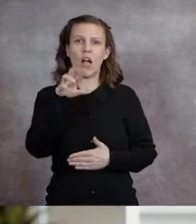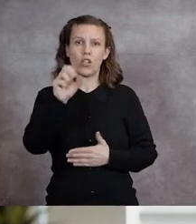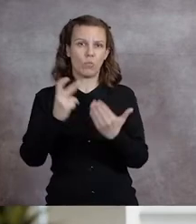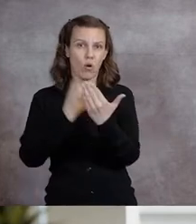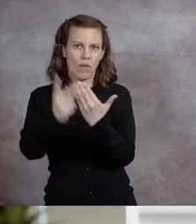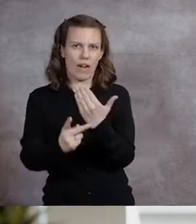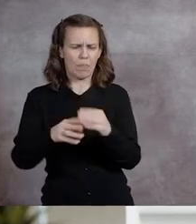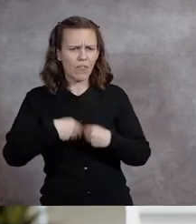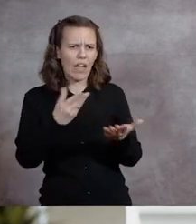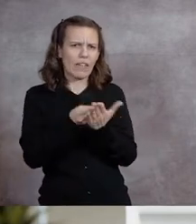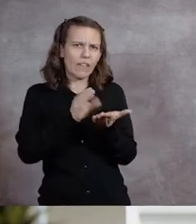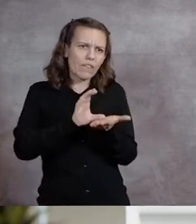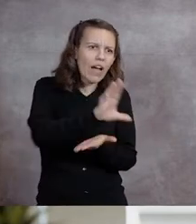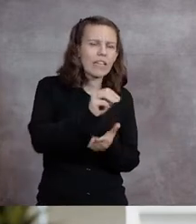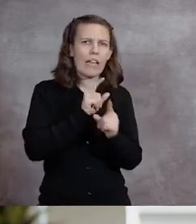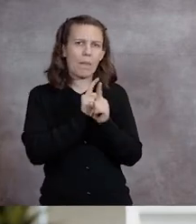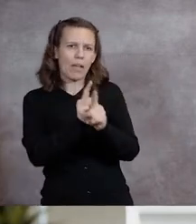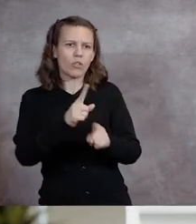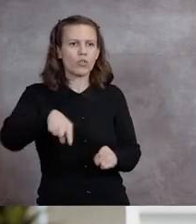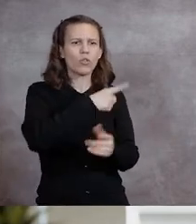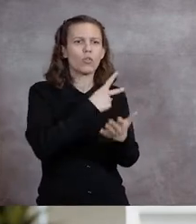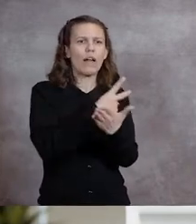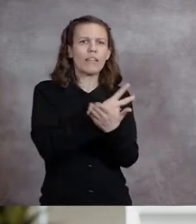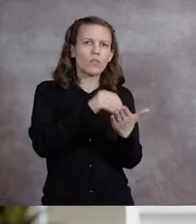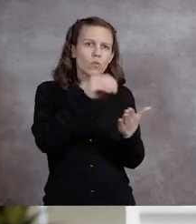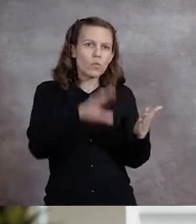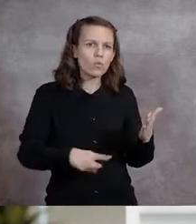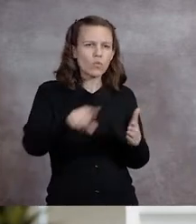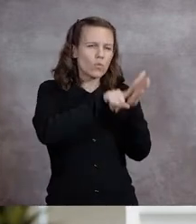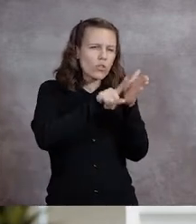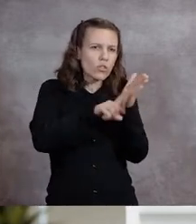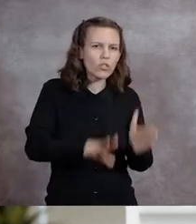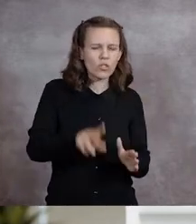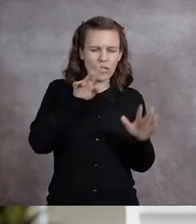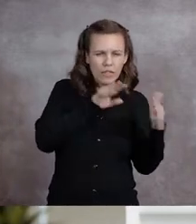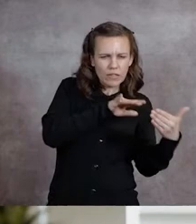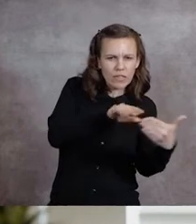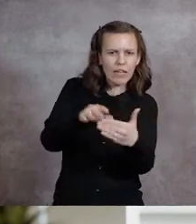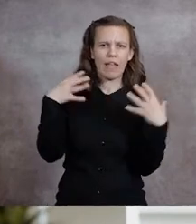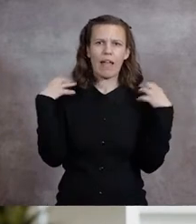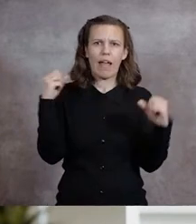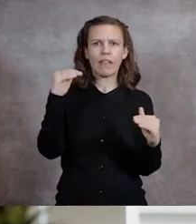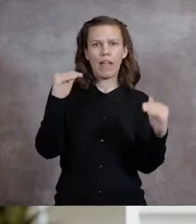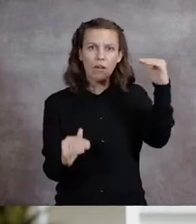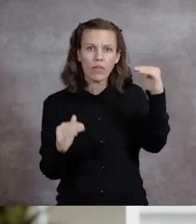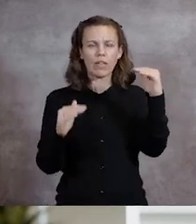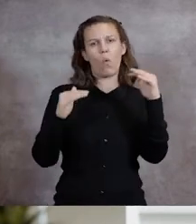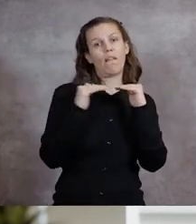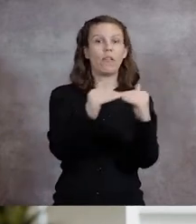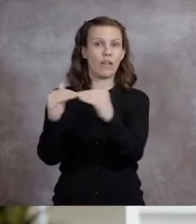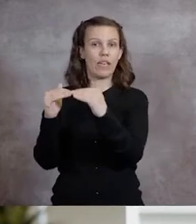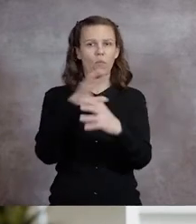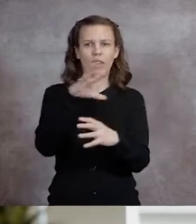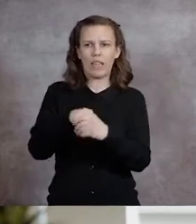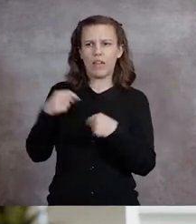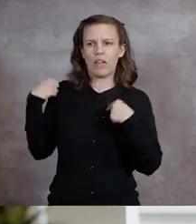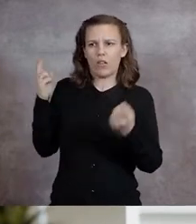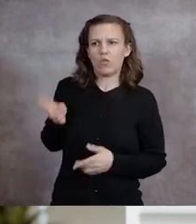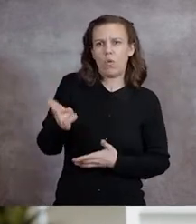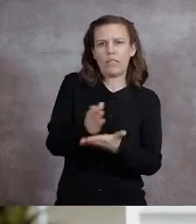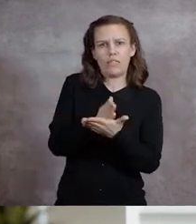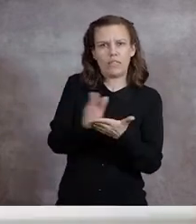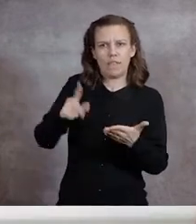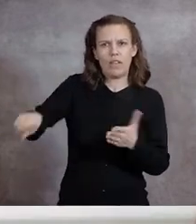providing funding and mentoring to graduate student researchers examining health equity and inequity among historically disadvantaged